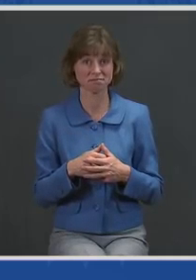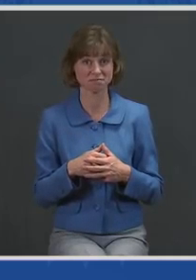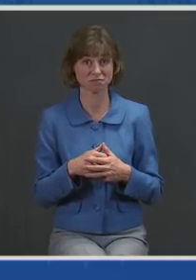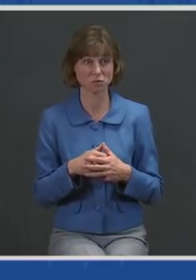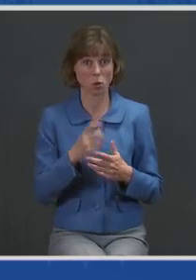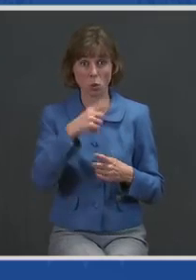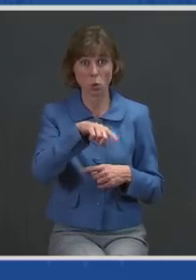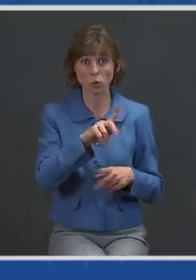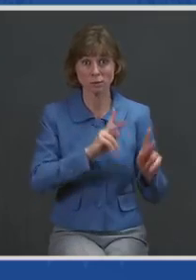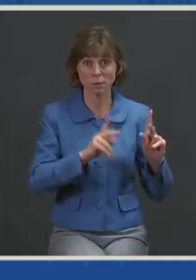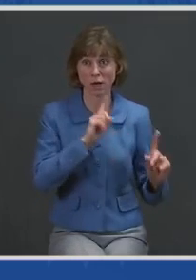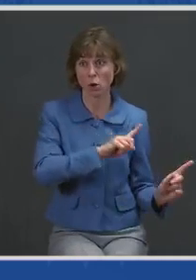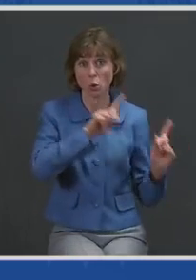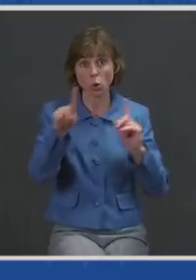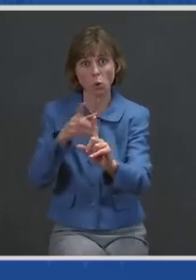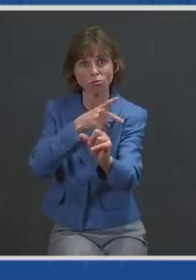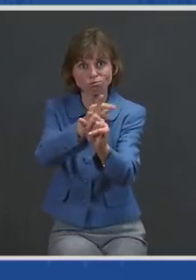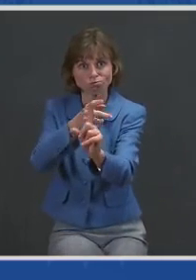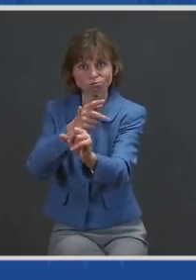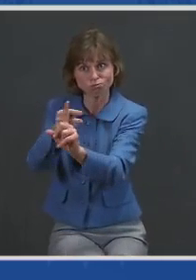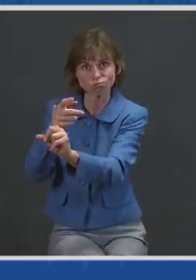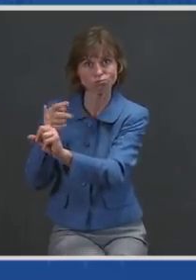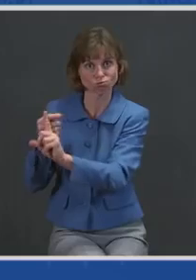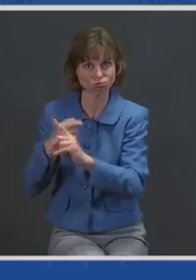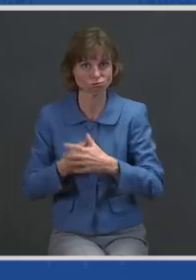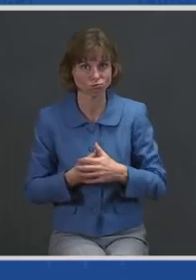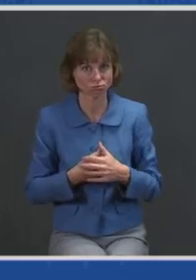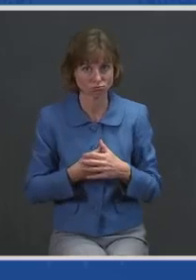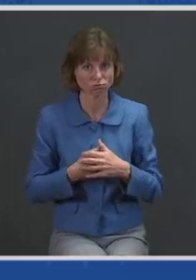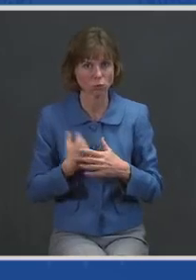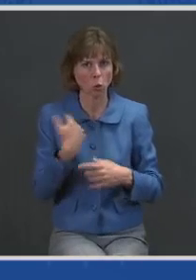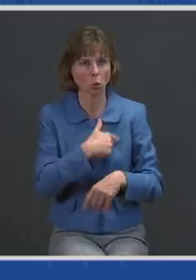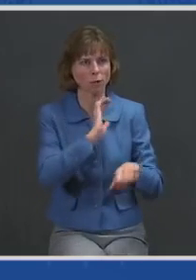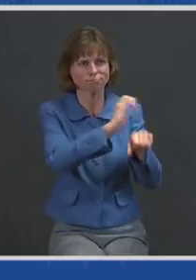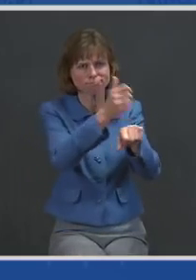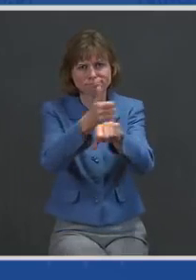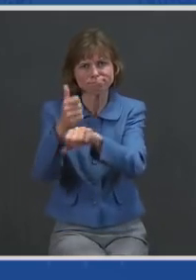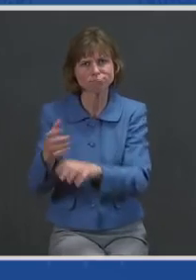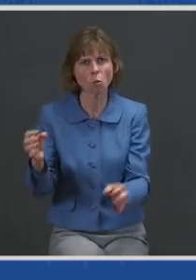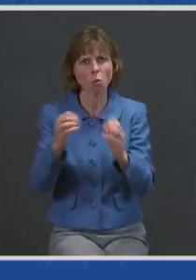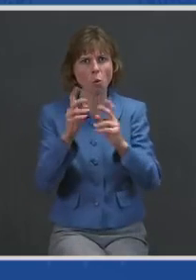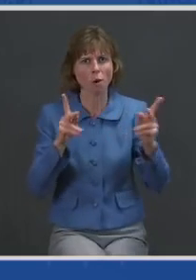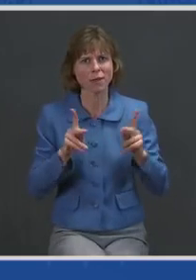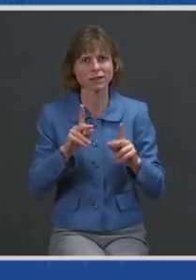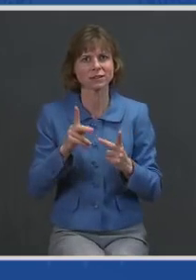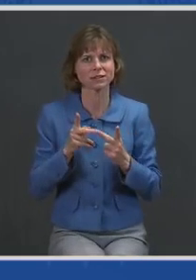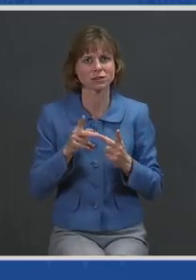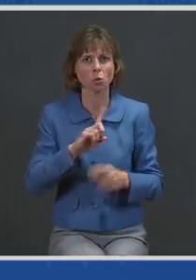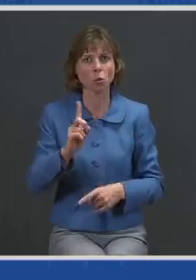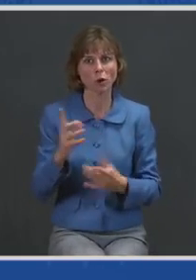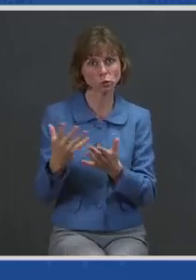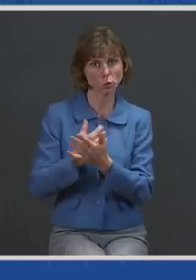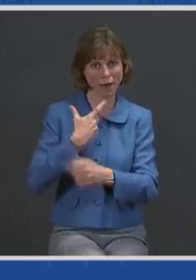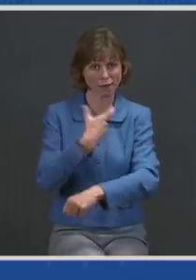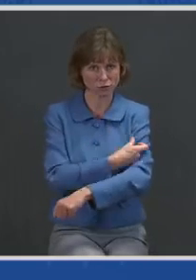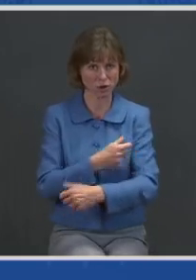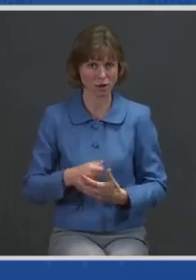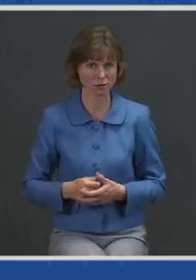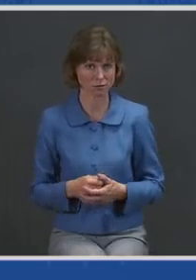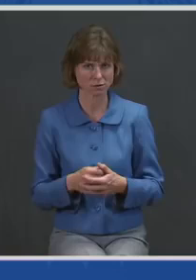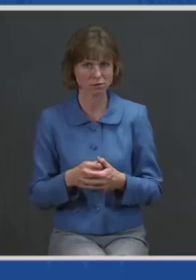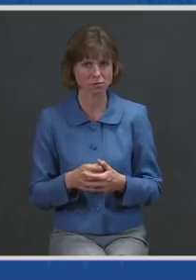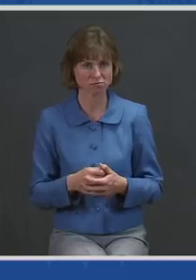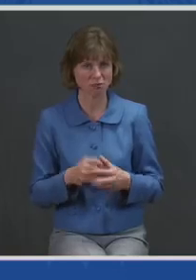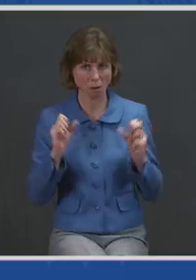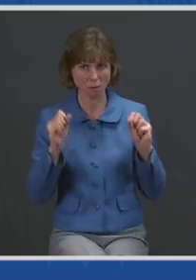the shots. And we've been creating more places to get the shots. We've made it possible for you to get a